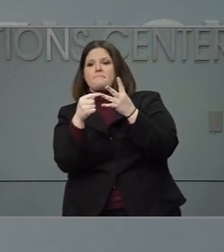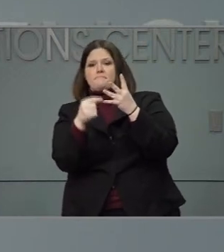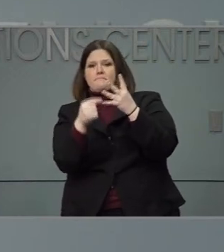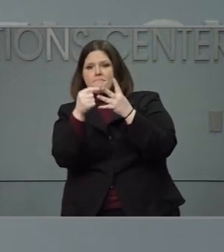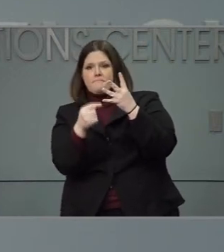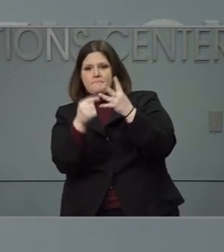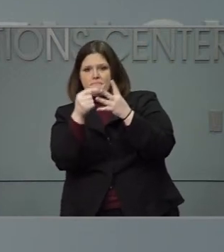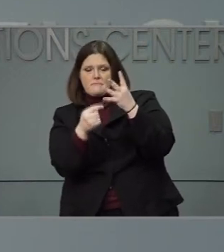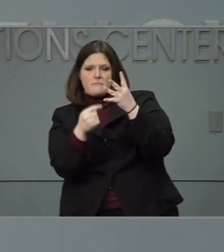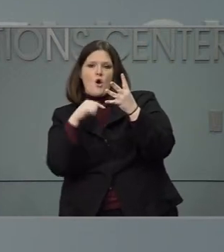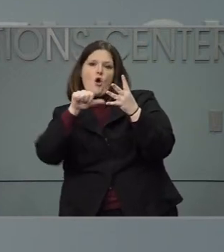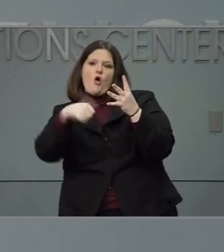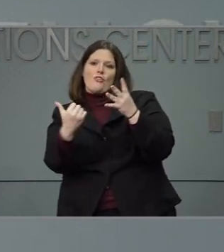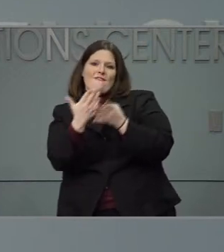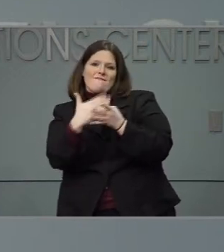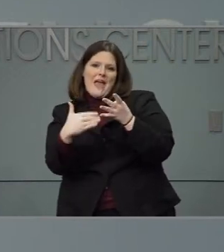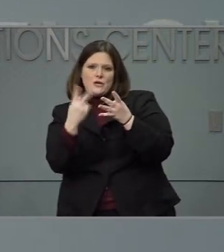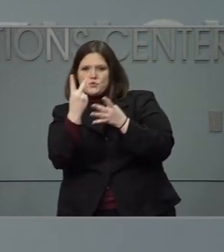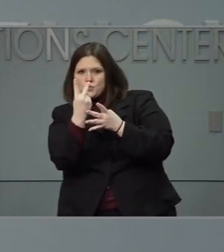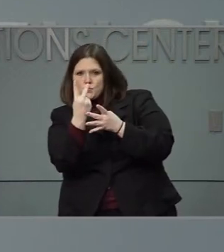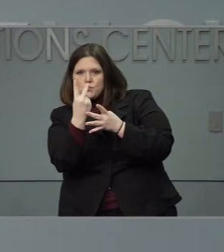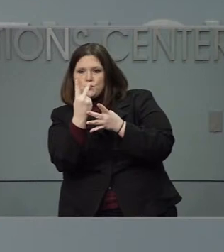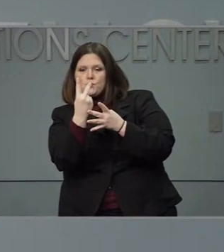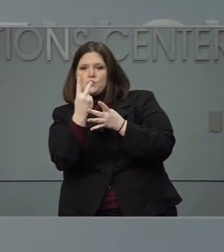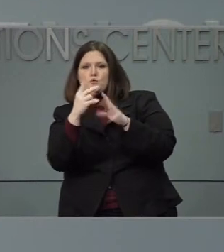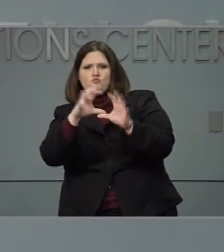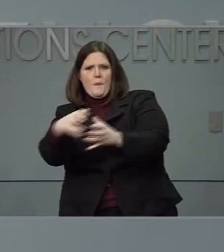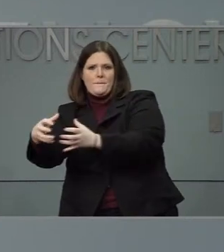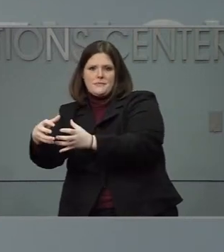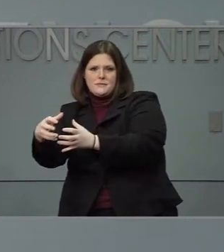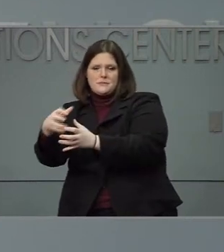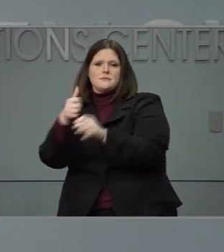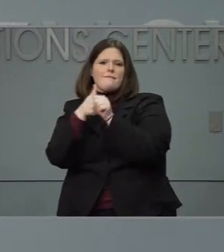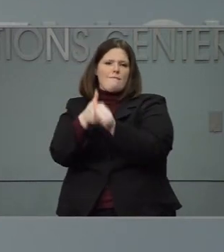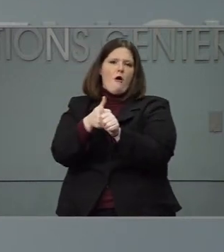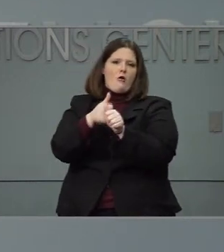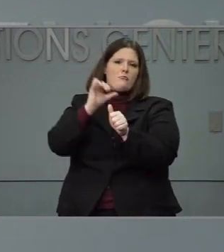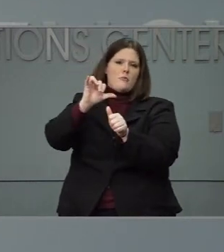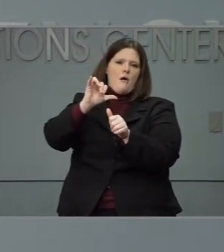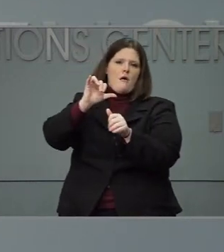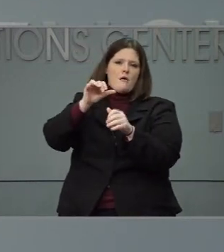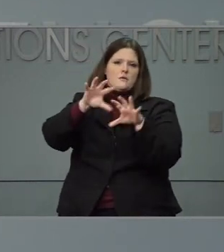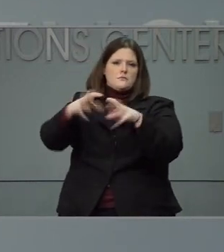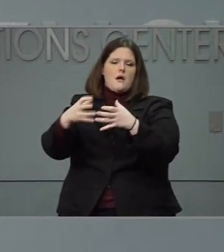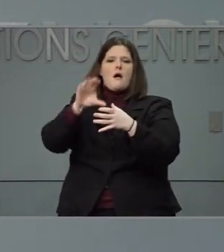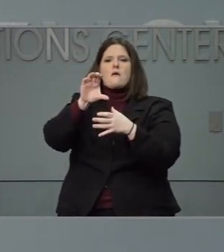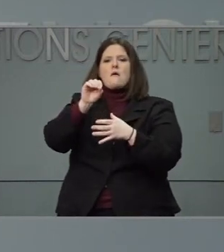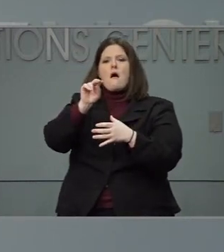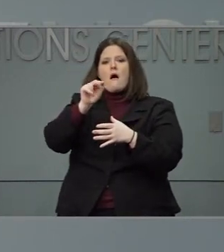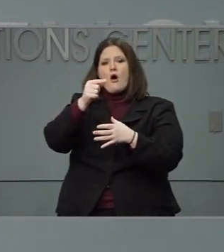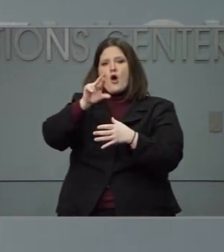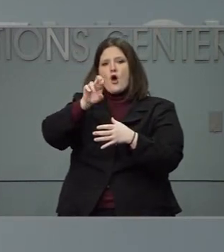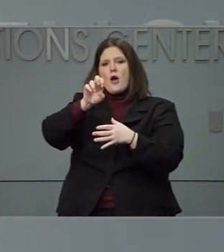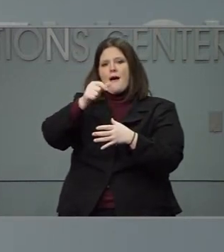get picked up in our phase two grouping of those who live in other congregate settings. Thank you.